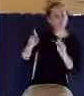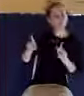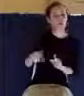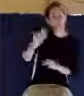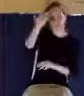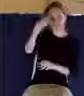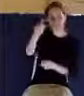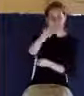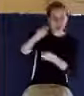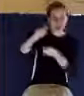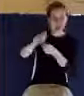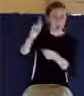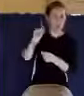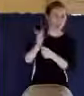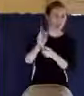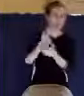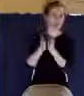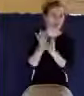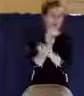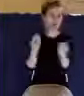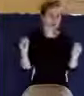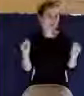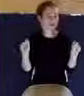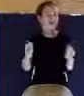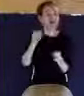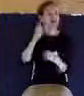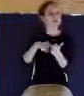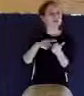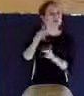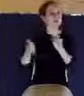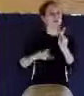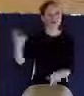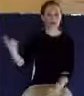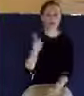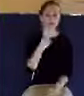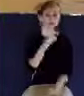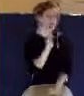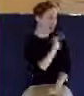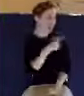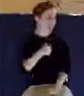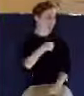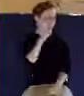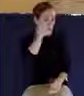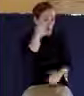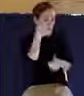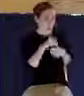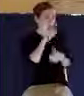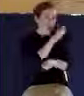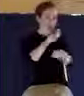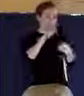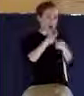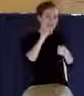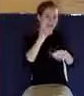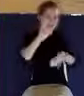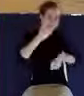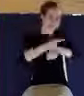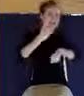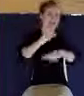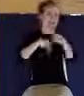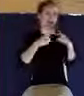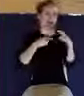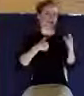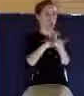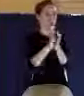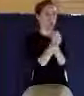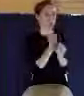Sometimes people come to me and say, I don't remember the exact moment I believe. I don't remember the exact day, time, or place. And because they